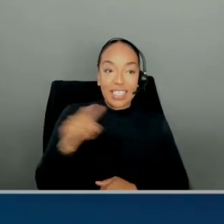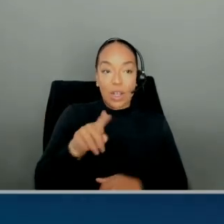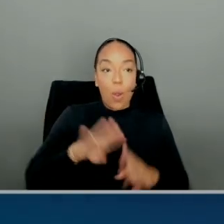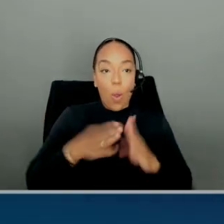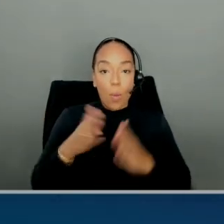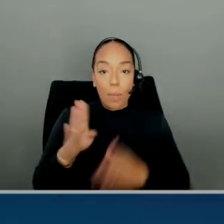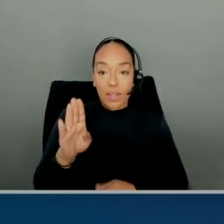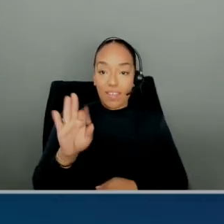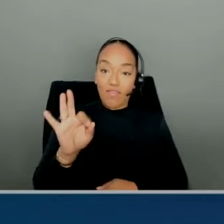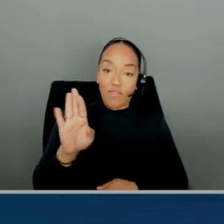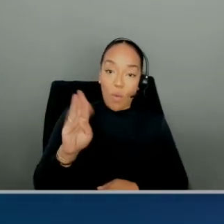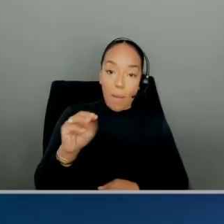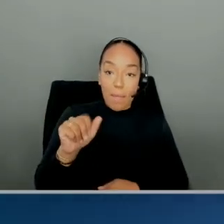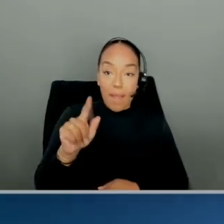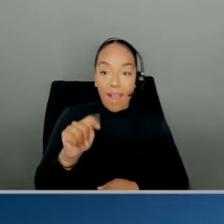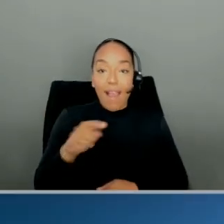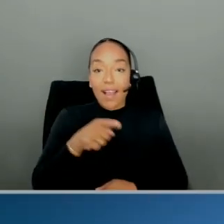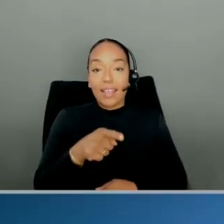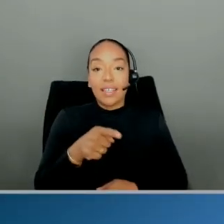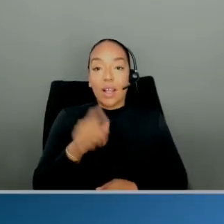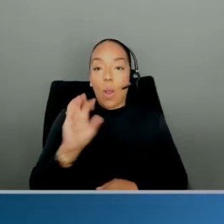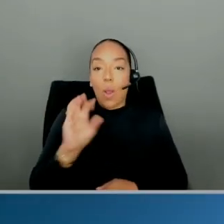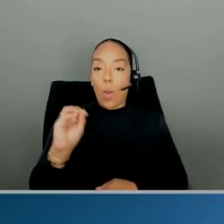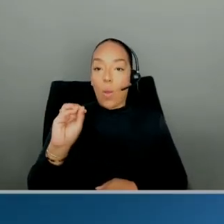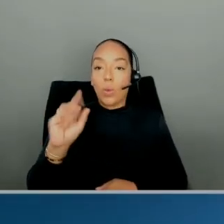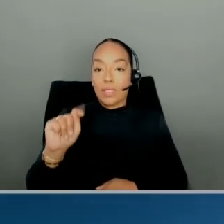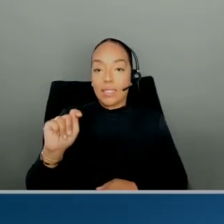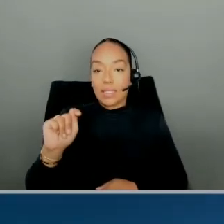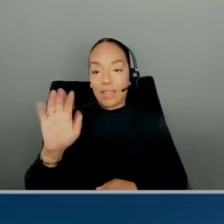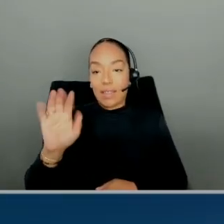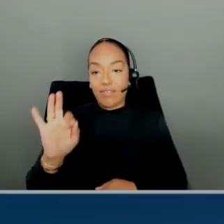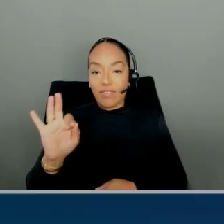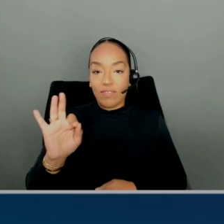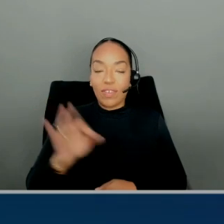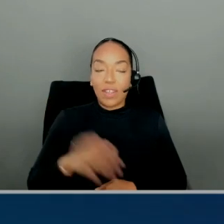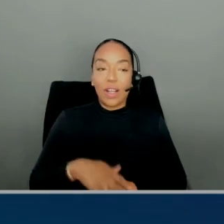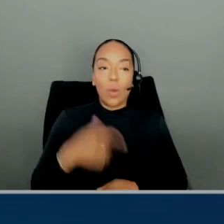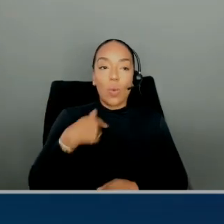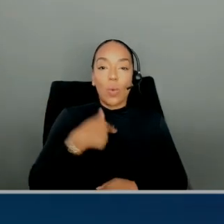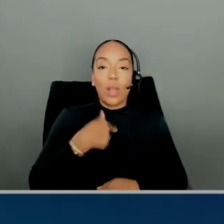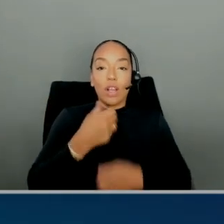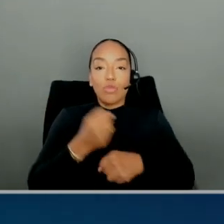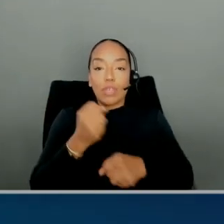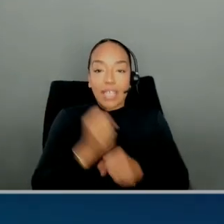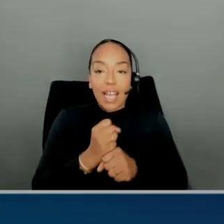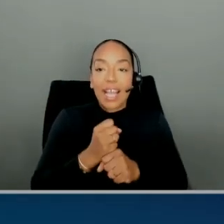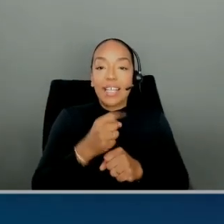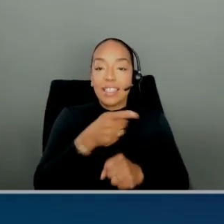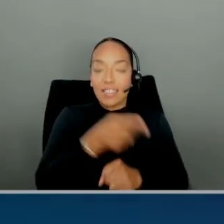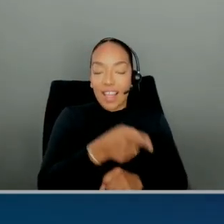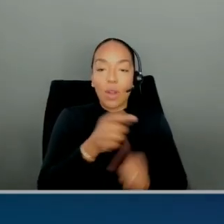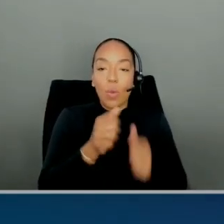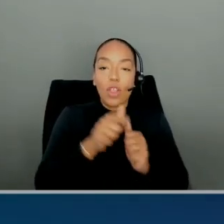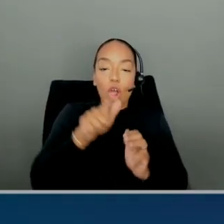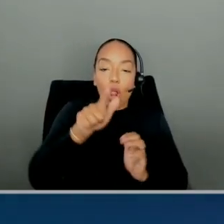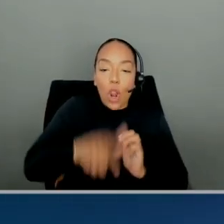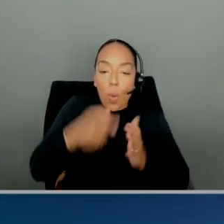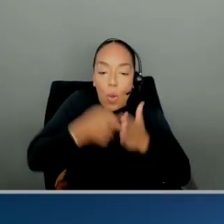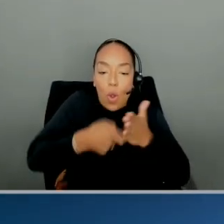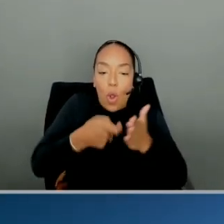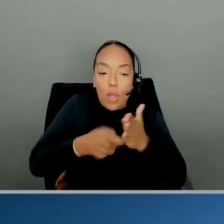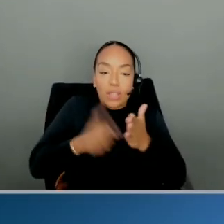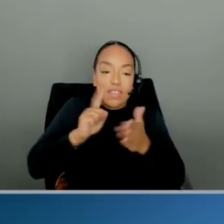lakes, we are kind of bringing the complex query and the query optimization along with lower cost of the storage. These are